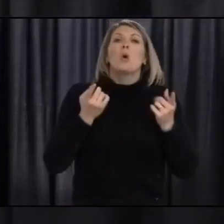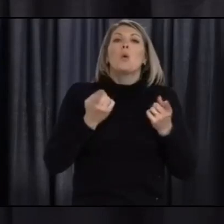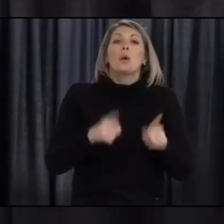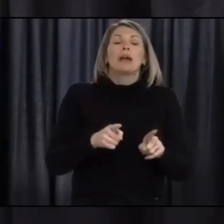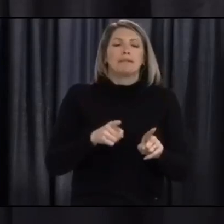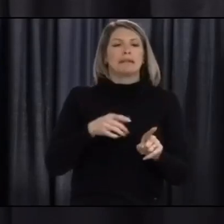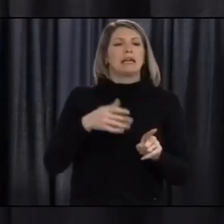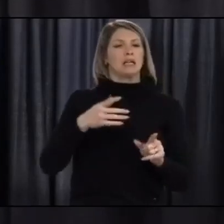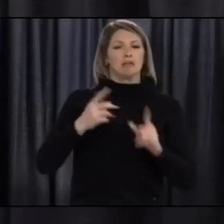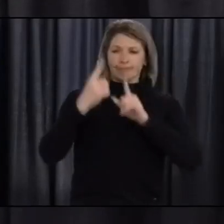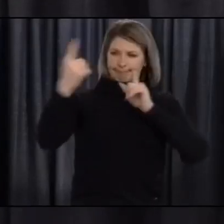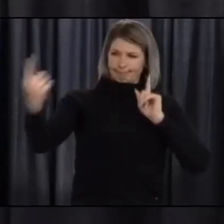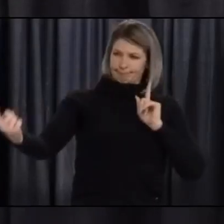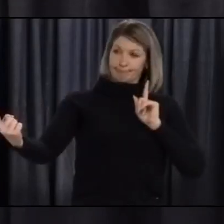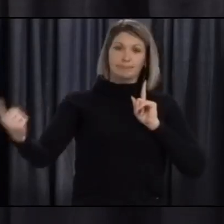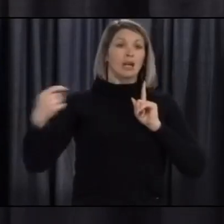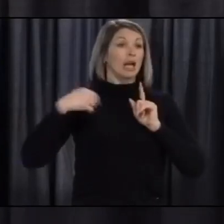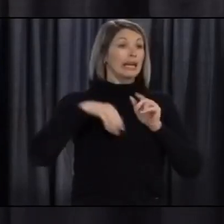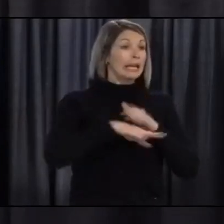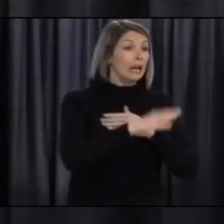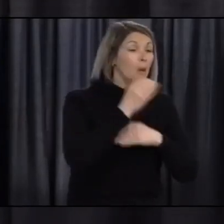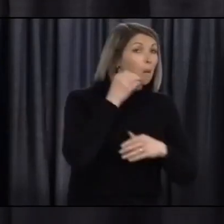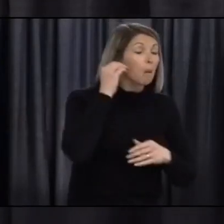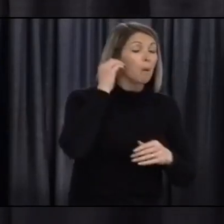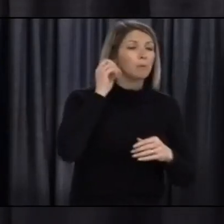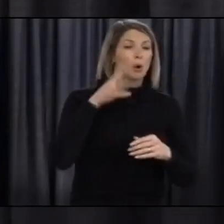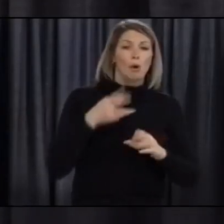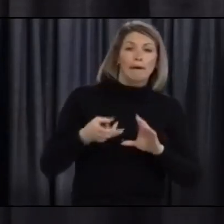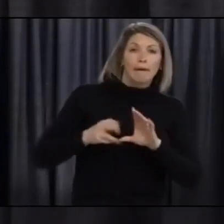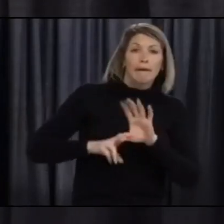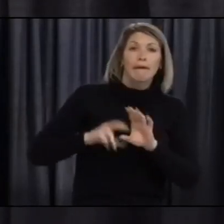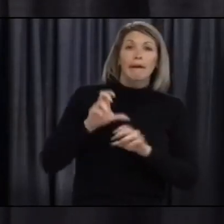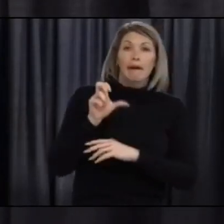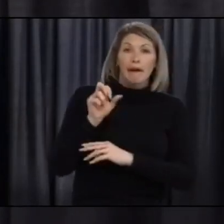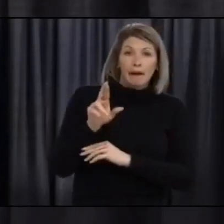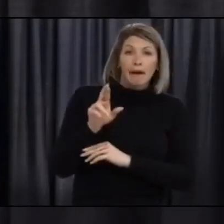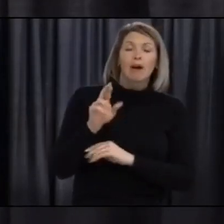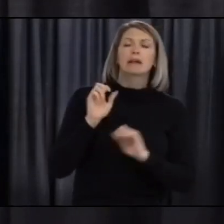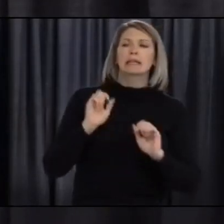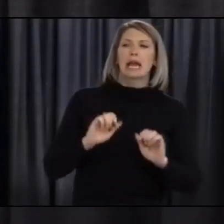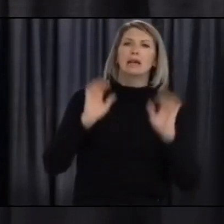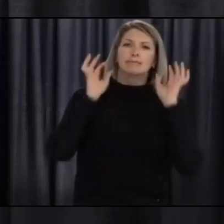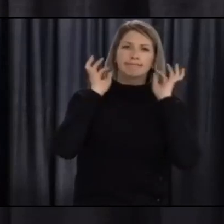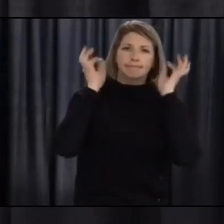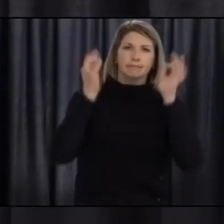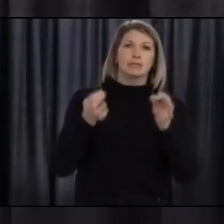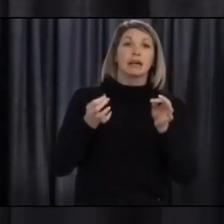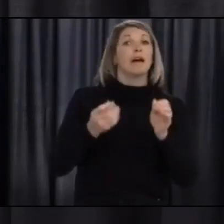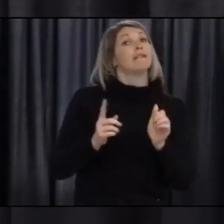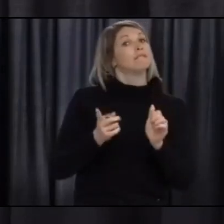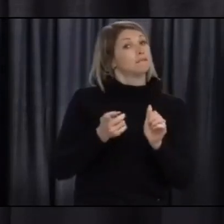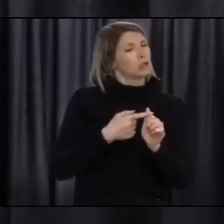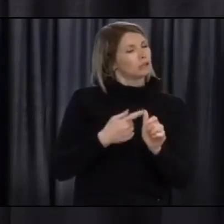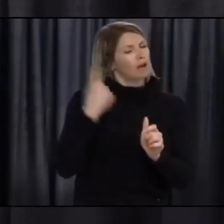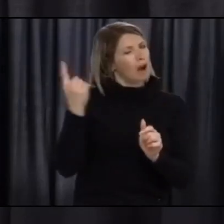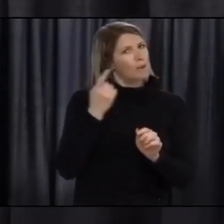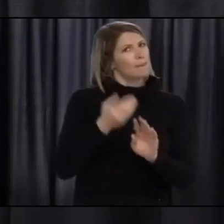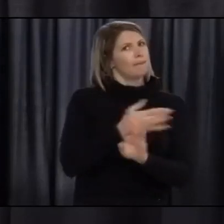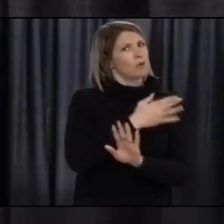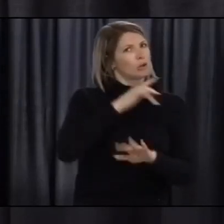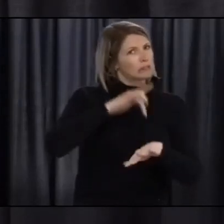and have a safe place to dispose of your mask for washing. So first clean your hands as Brenda is doing.